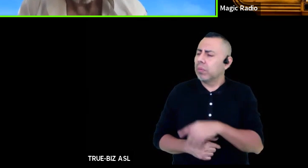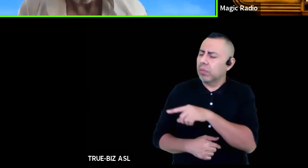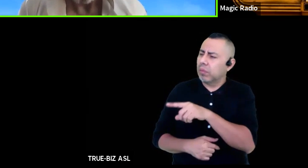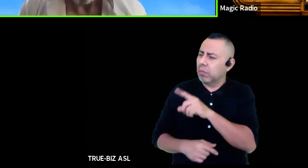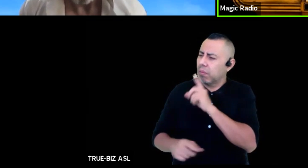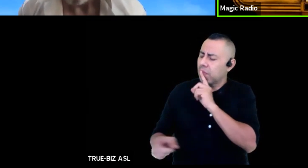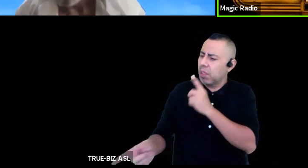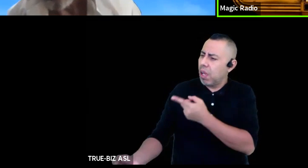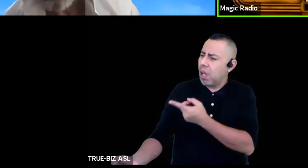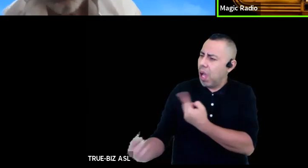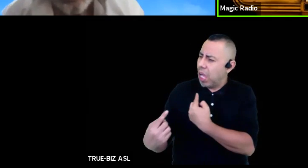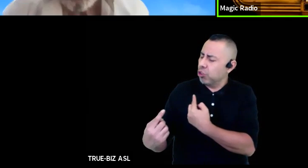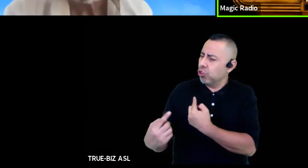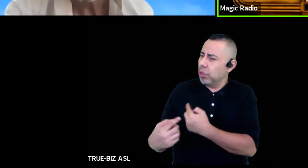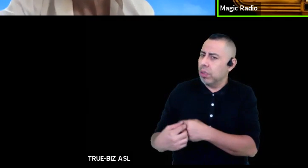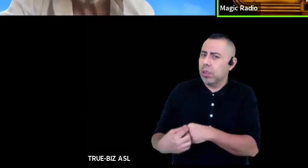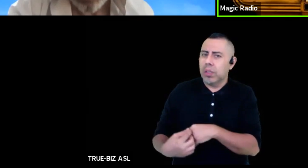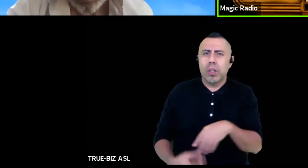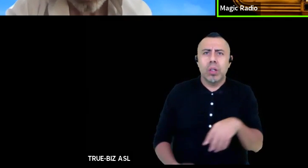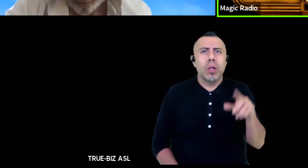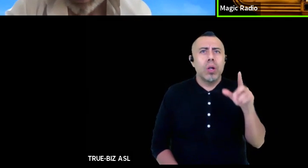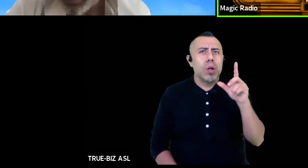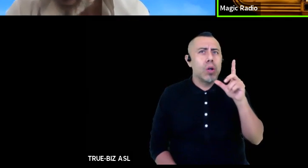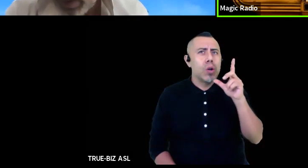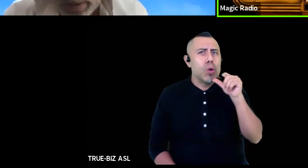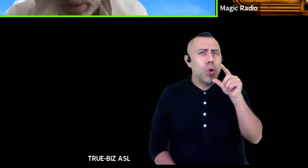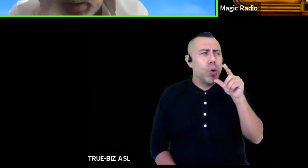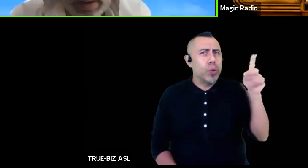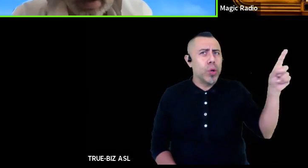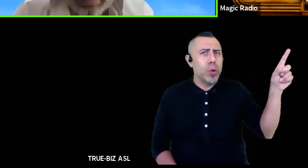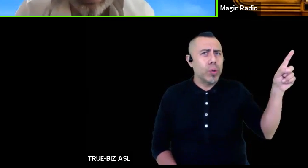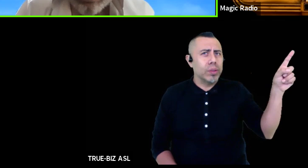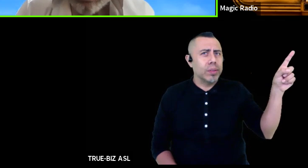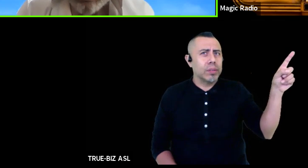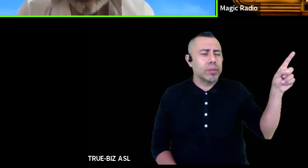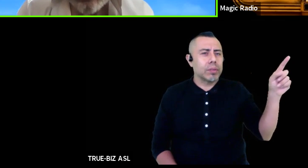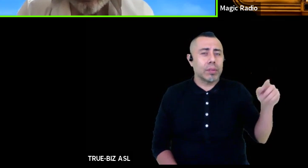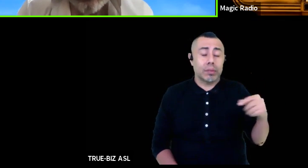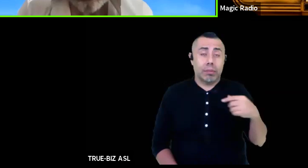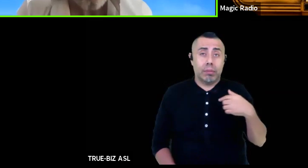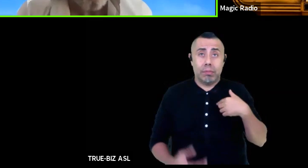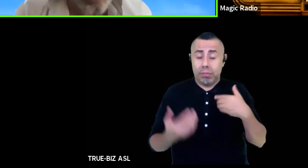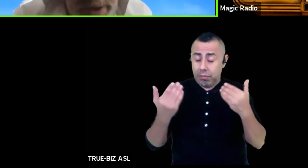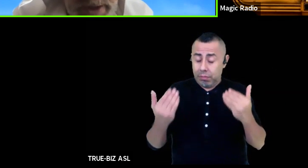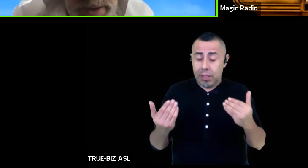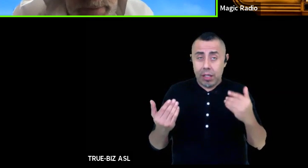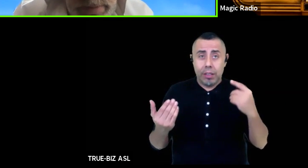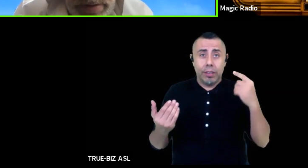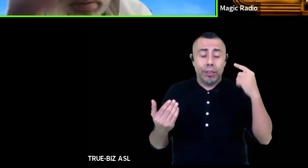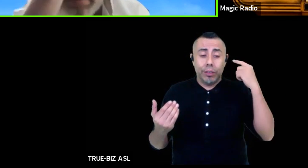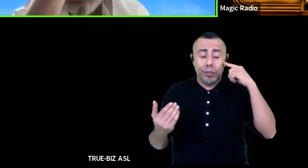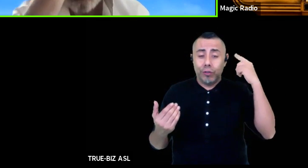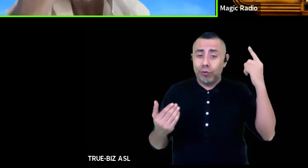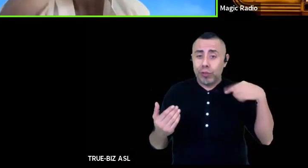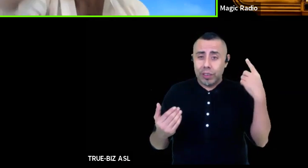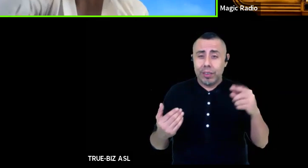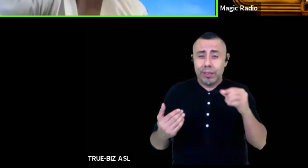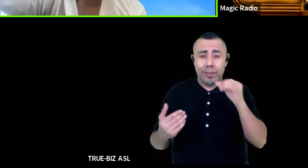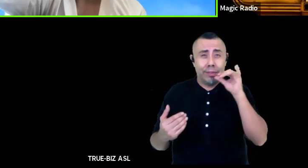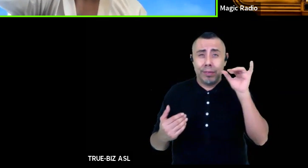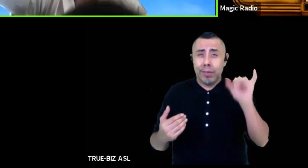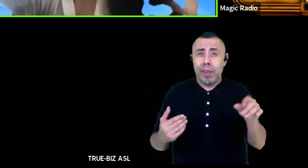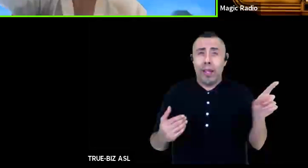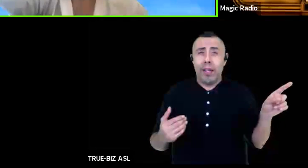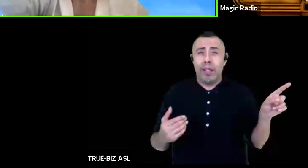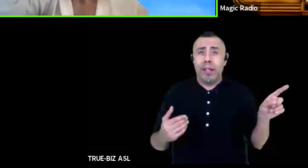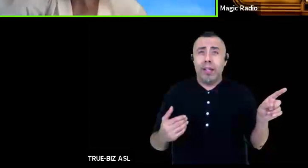who is that? I'm losing my mind this isn't rigged up to be a what? what? nothing it's just a oh